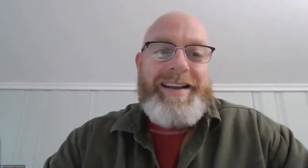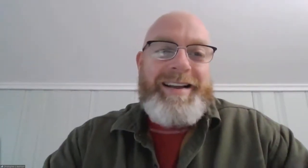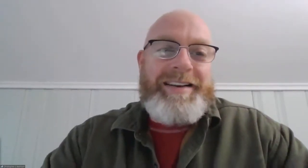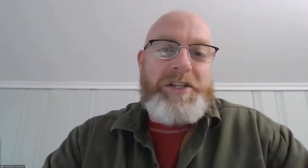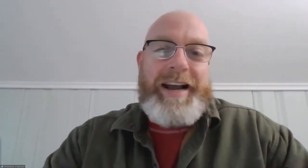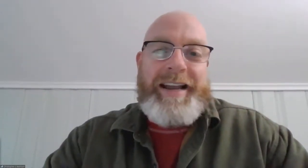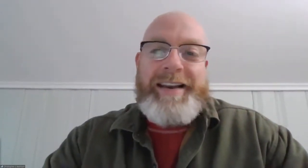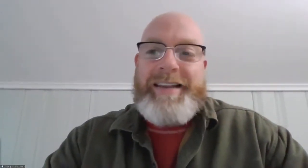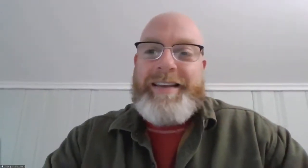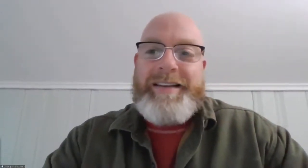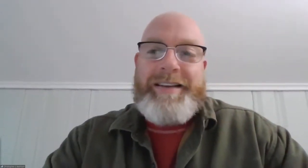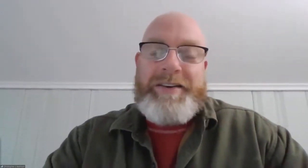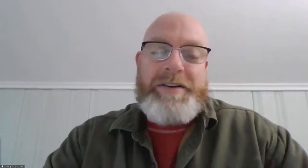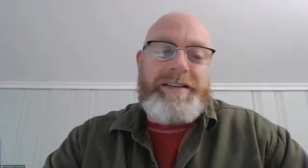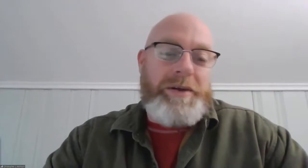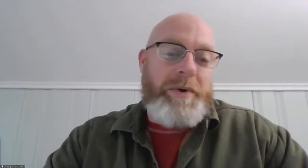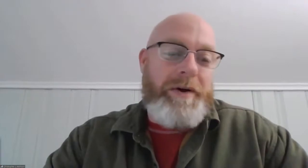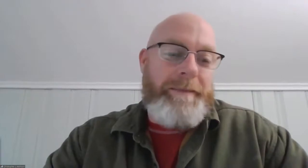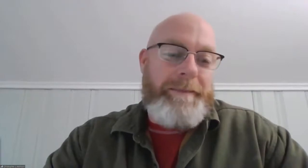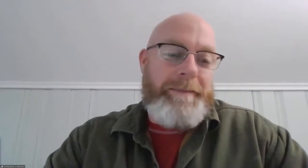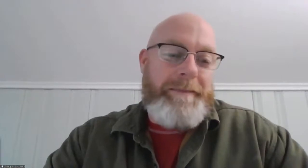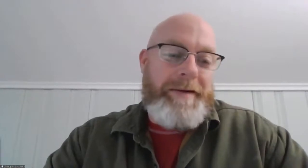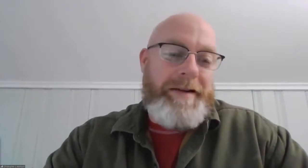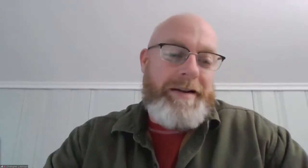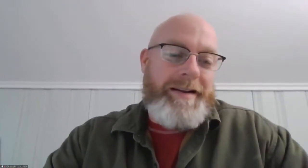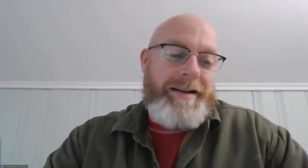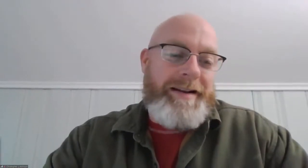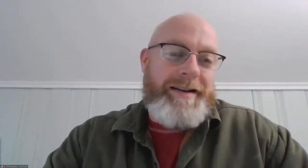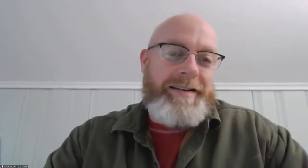green jacket. Good to see you all.